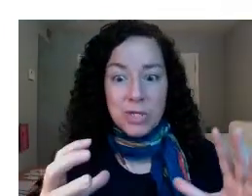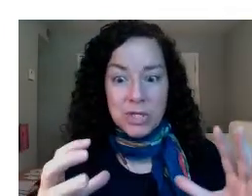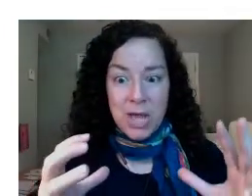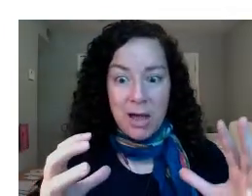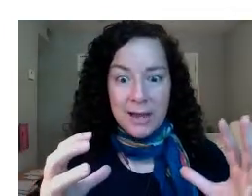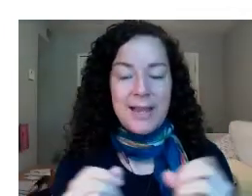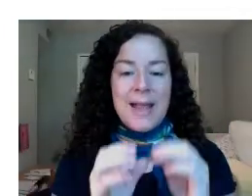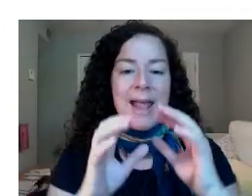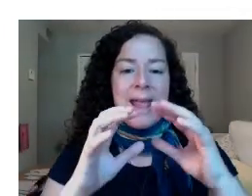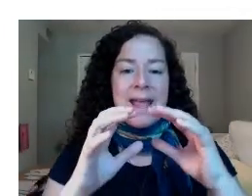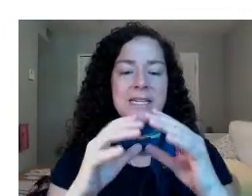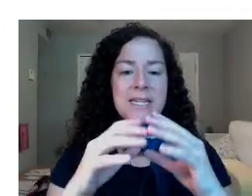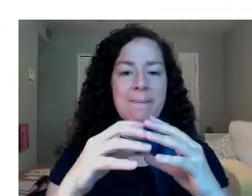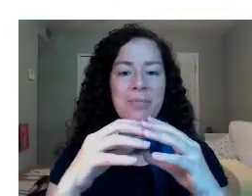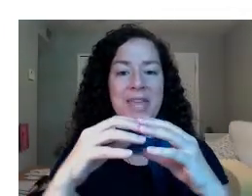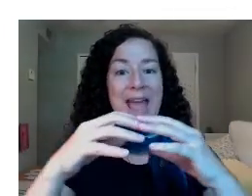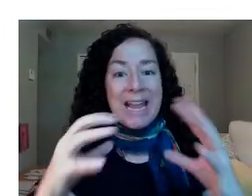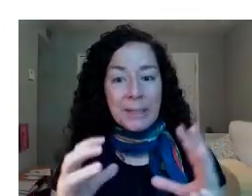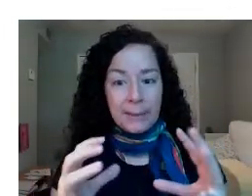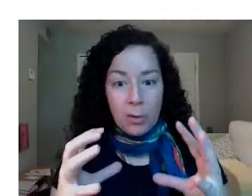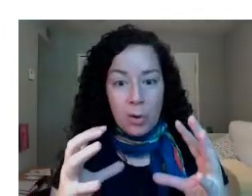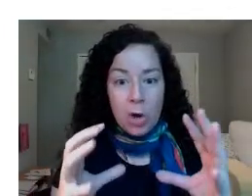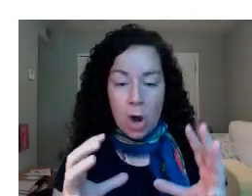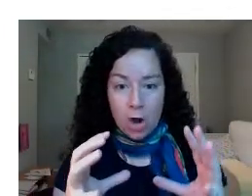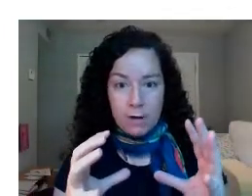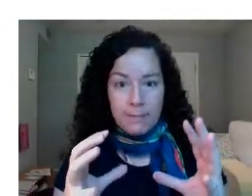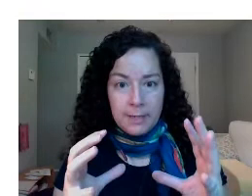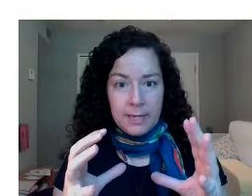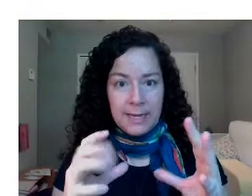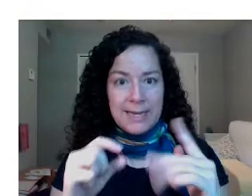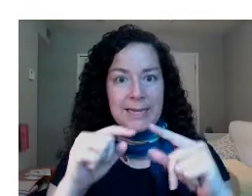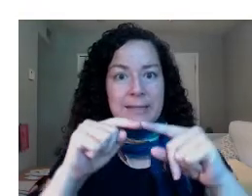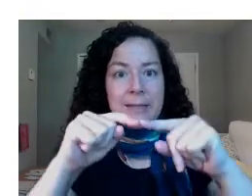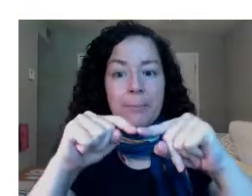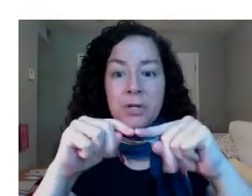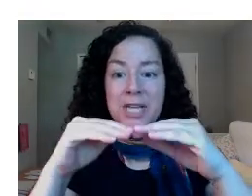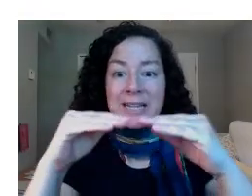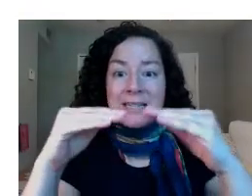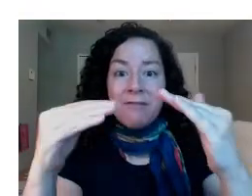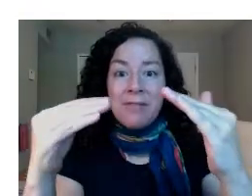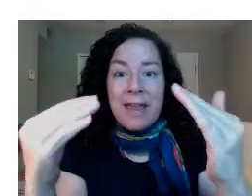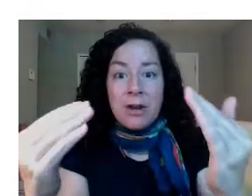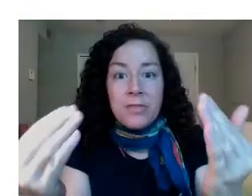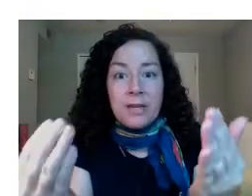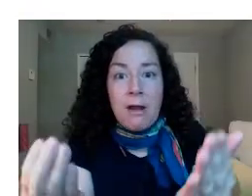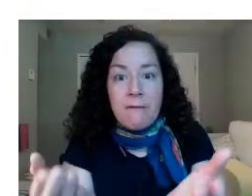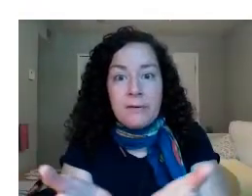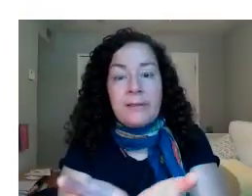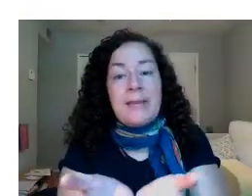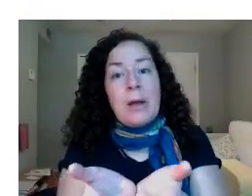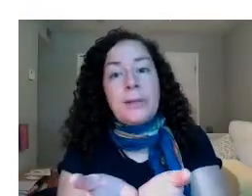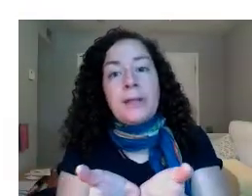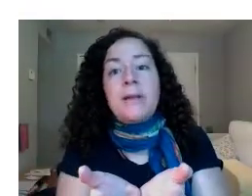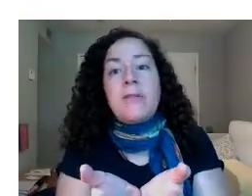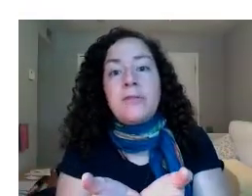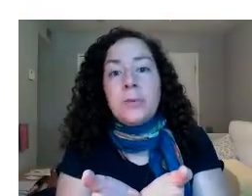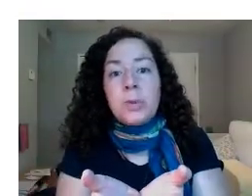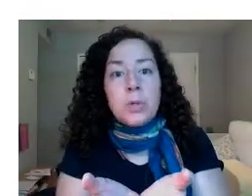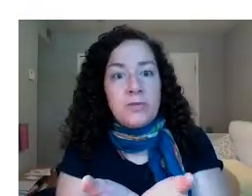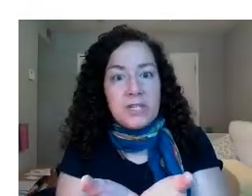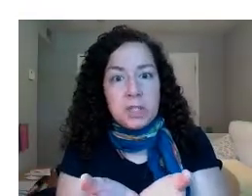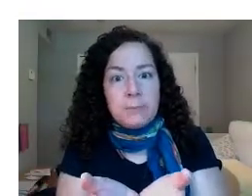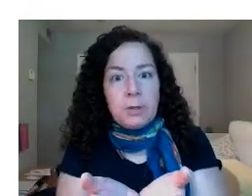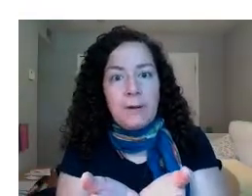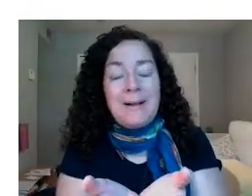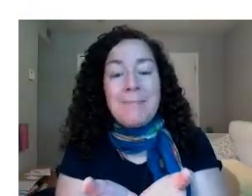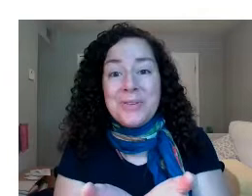outside, and the exocarp is the protective layer that covers the outside of a fruit